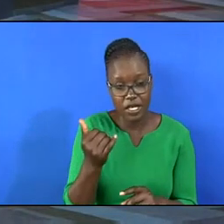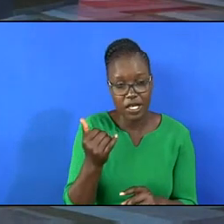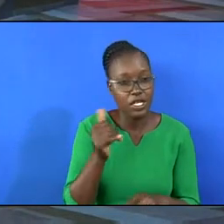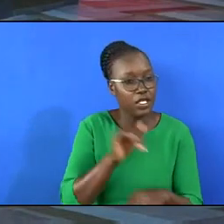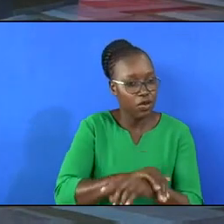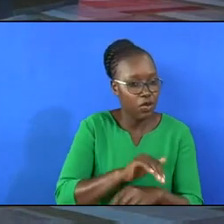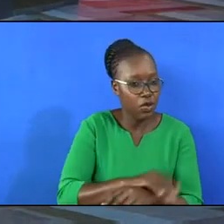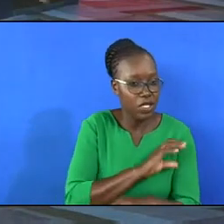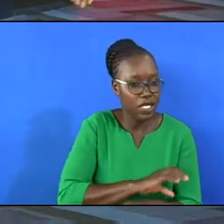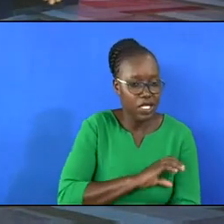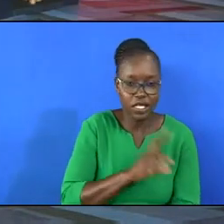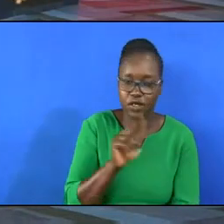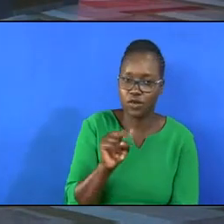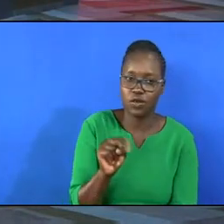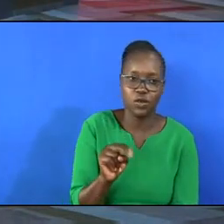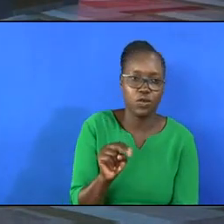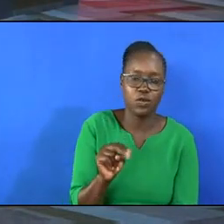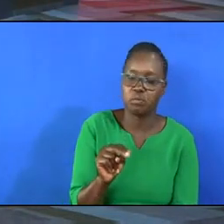improved in character. No.